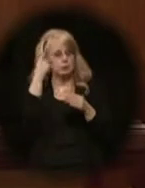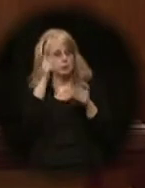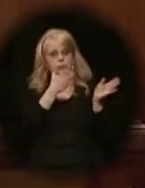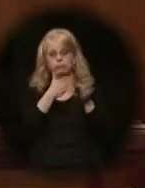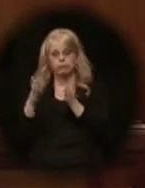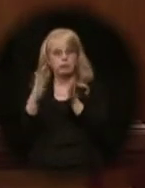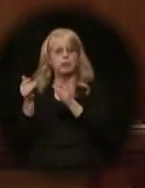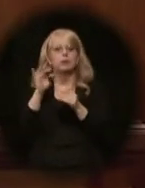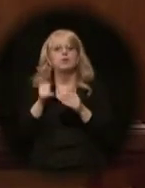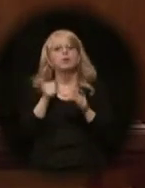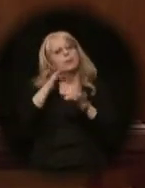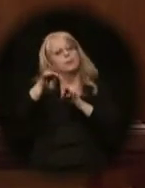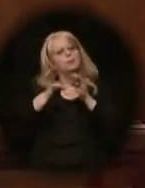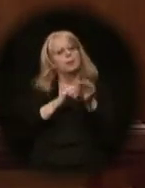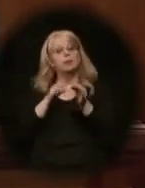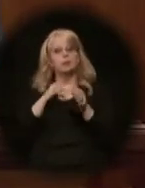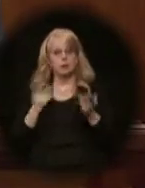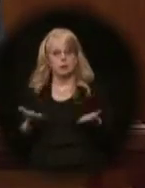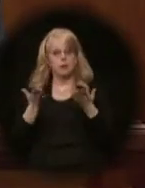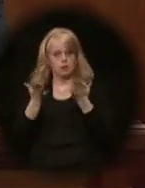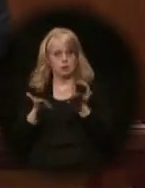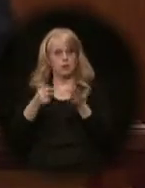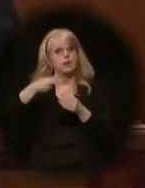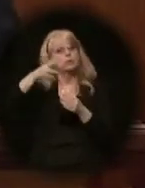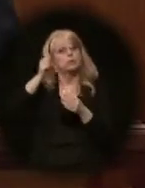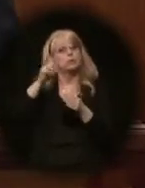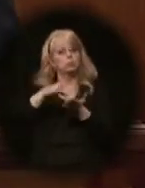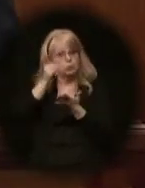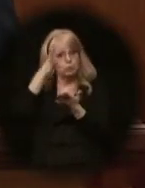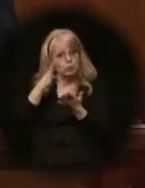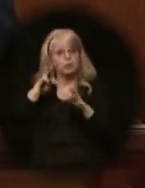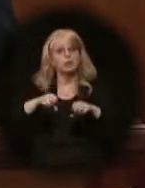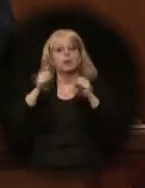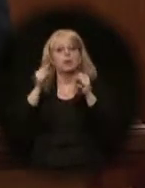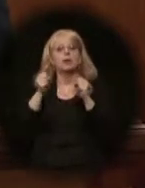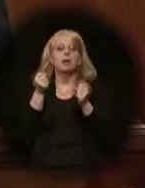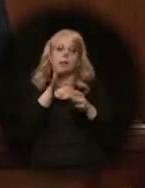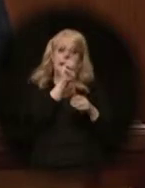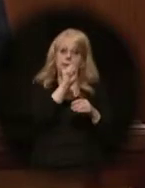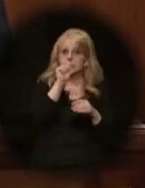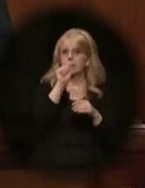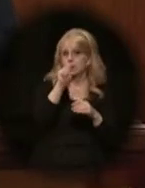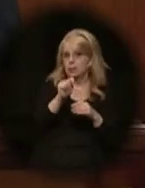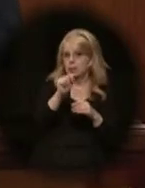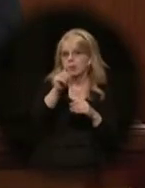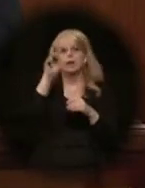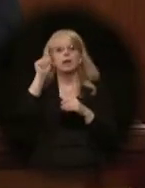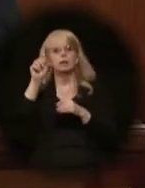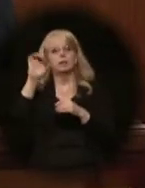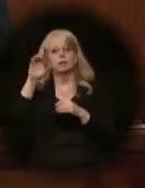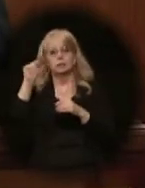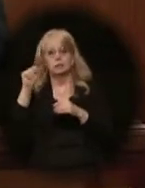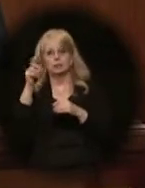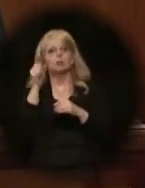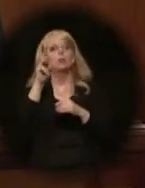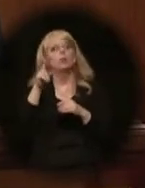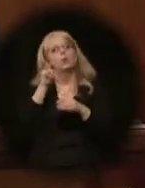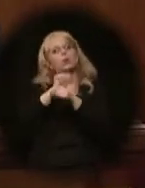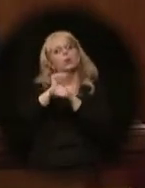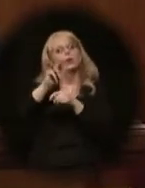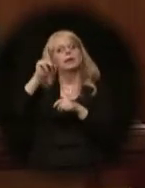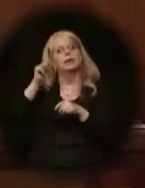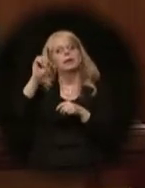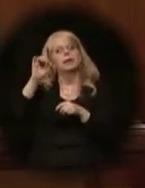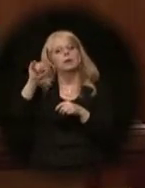in its place, I propose a high school student take either the SAT, the ACT, or WorkKeys test